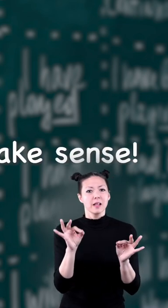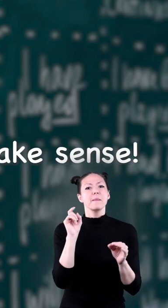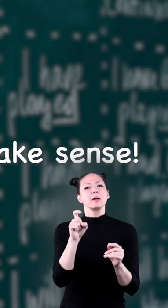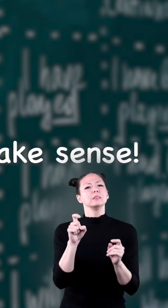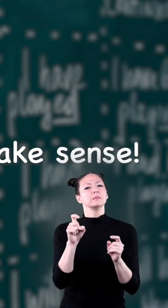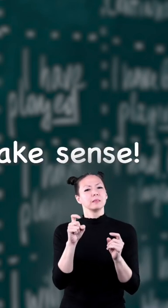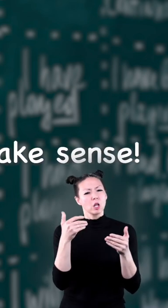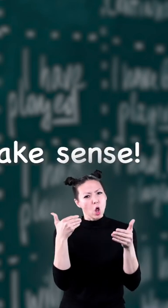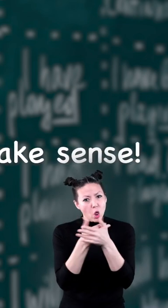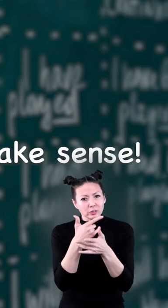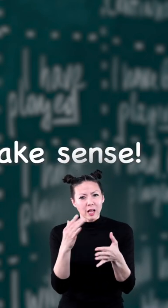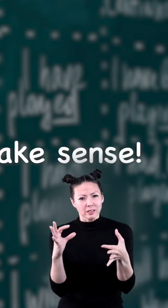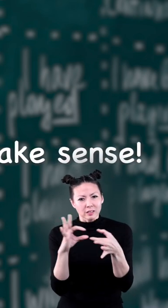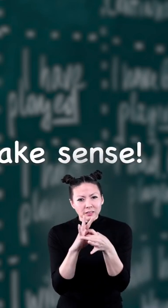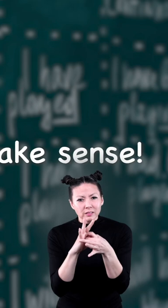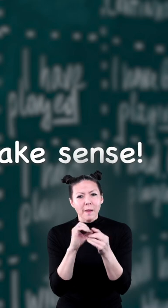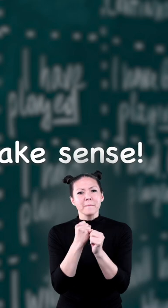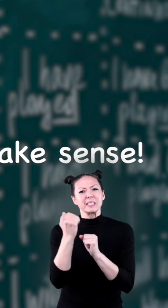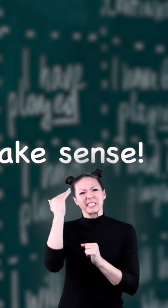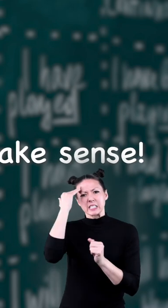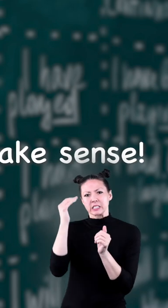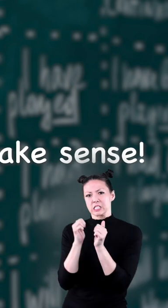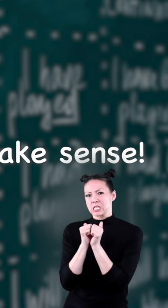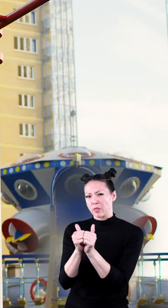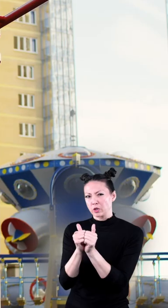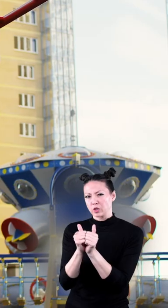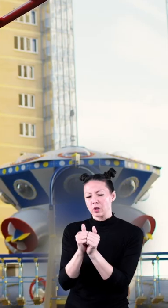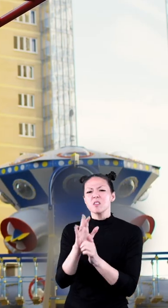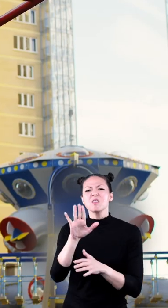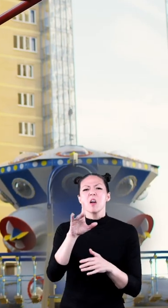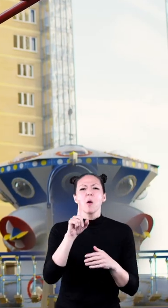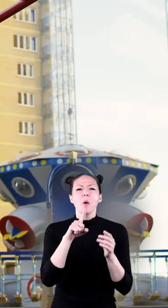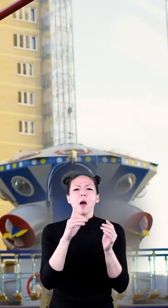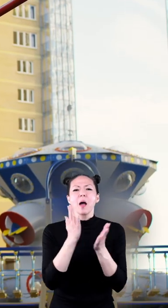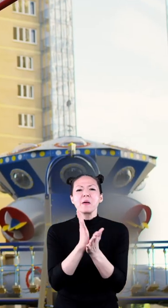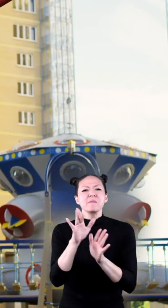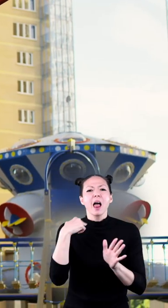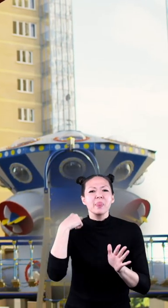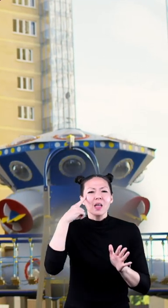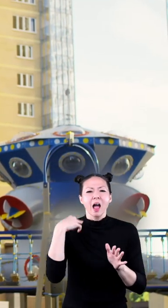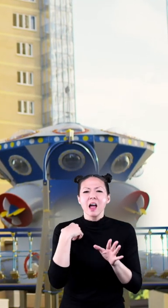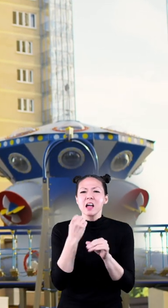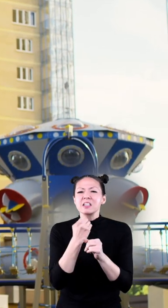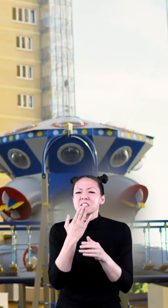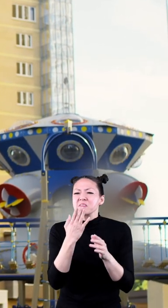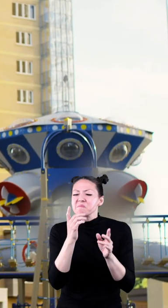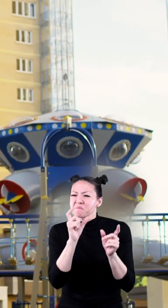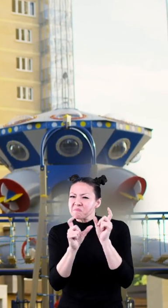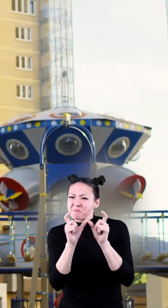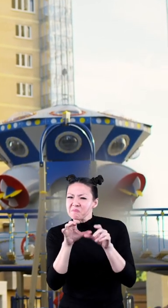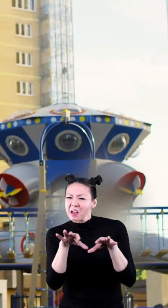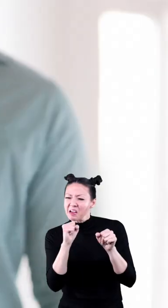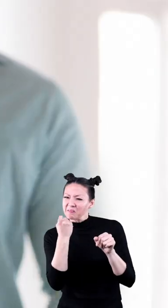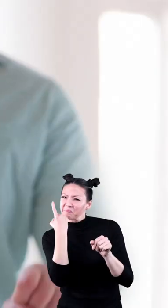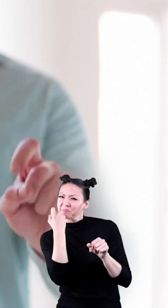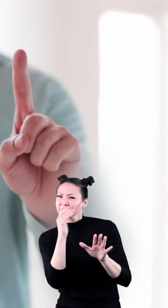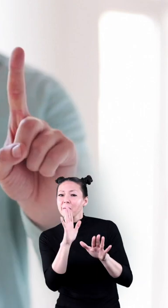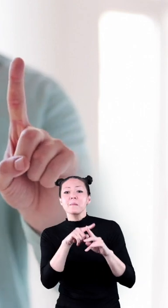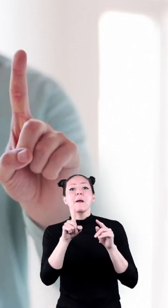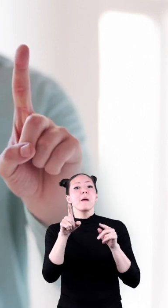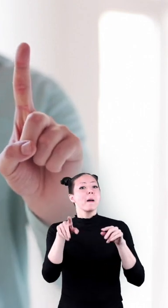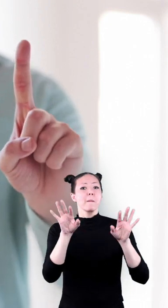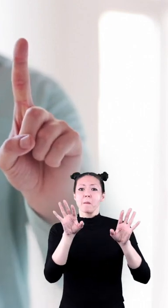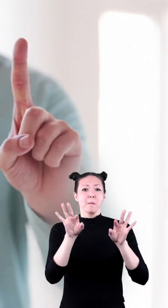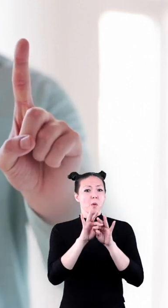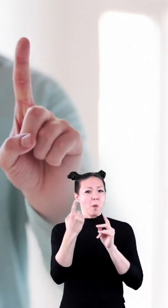need to be closely connected and make sense together okay i think you've got the hang of compound sentences oh